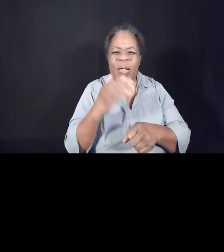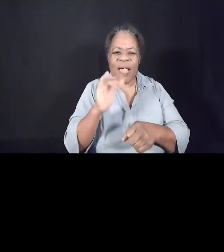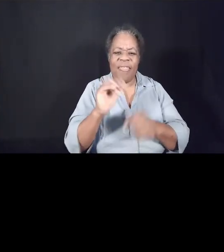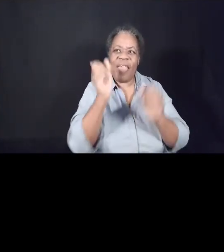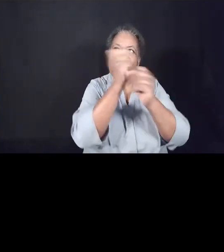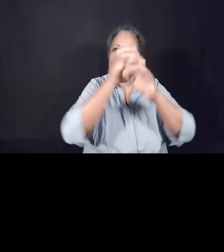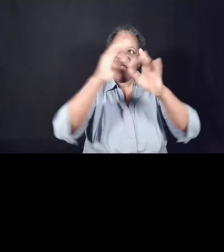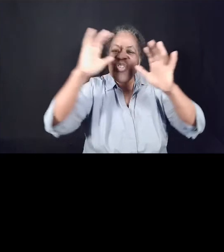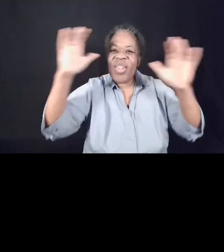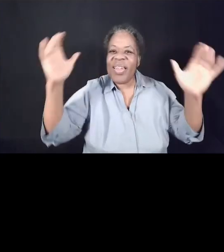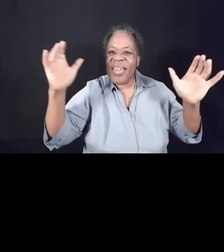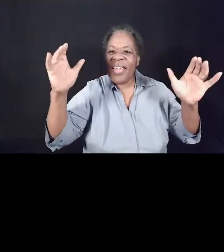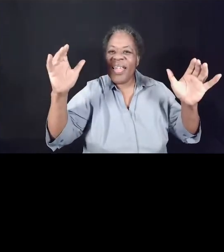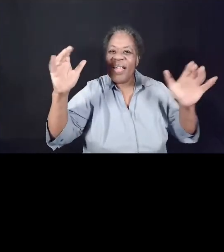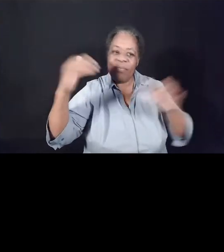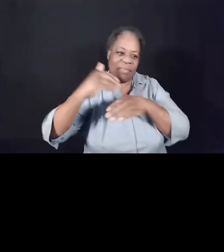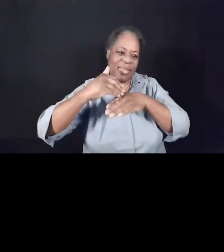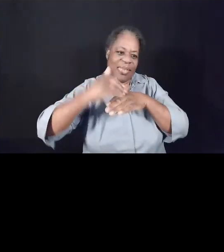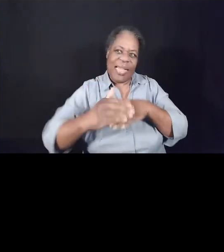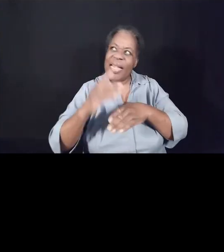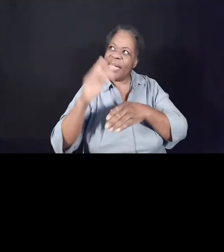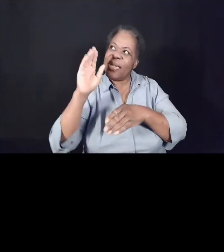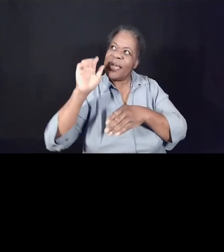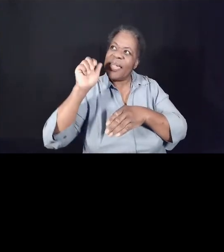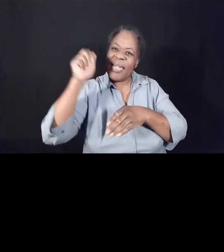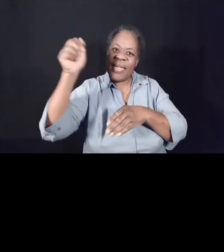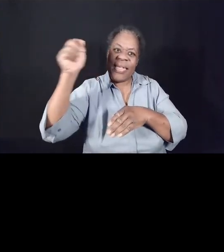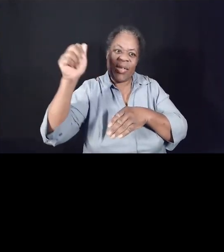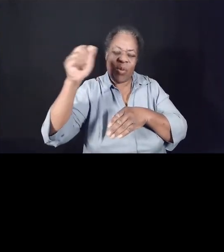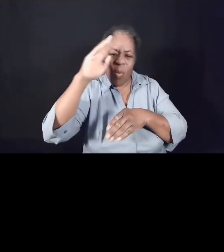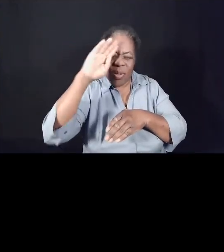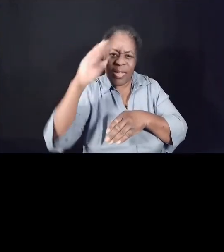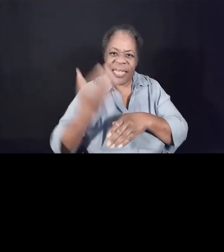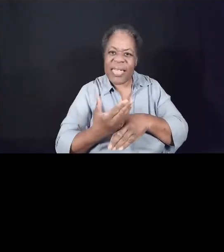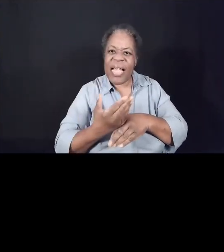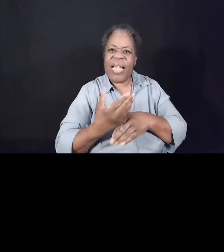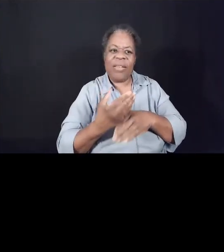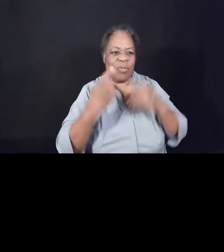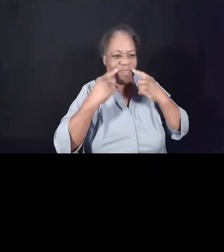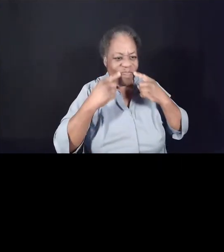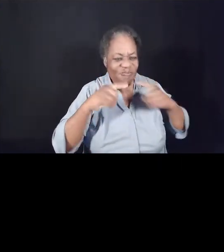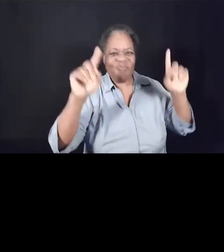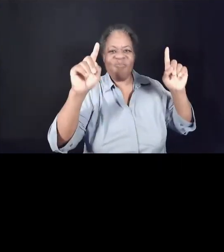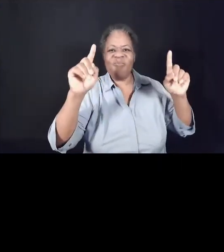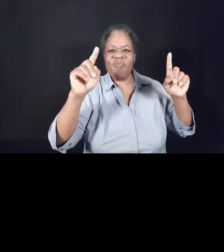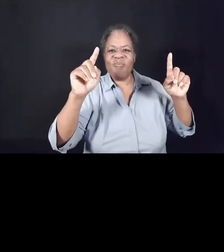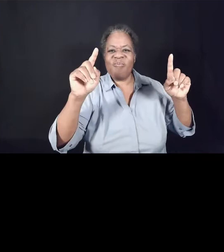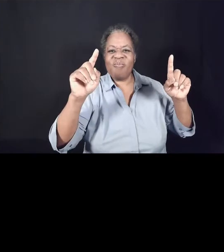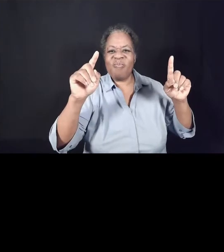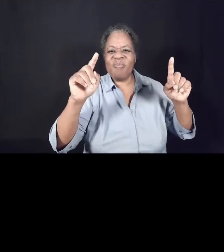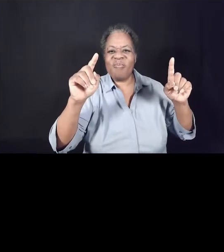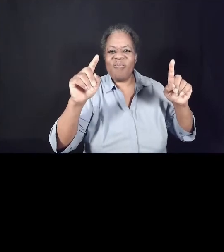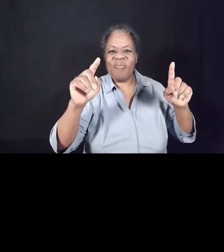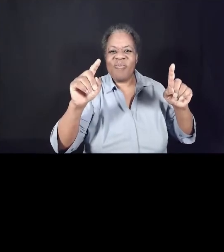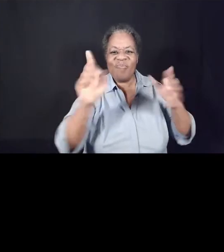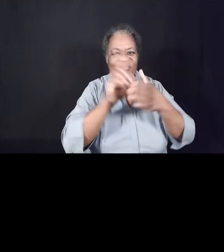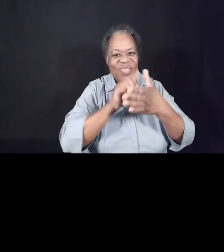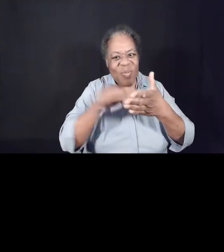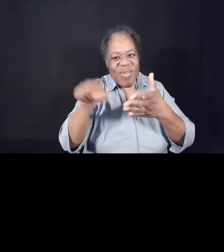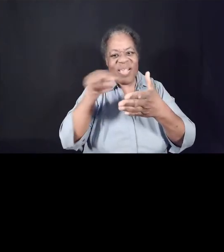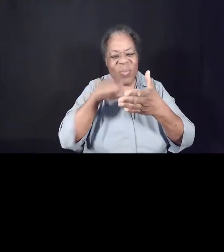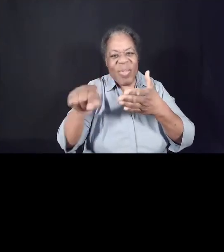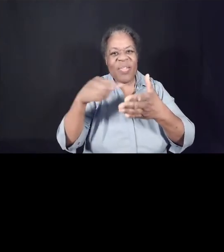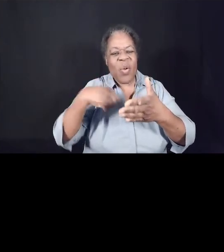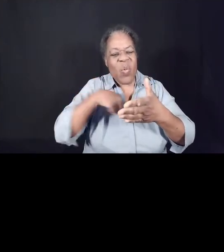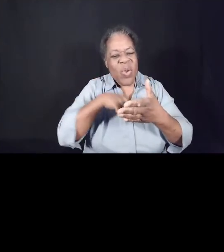if he has to send his own son to bring it about. And in the weeks to come, we'll learn exactly what it will cost